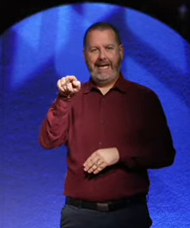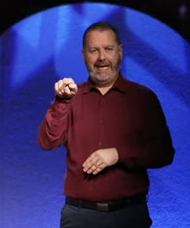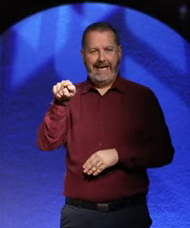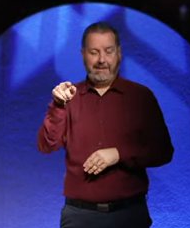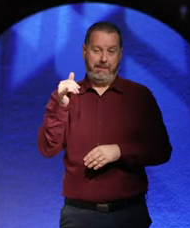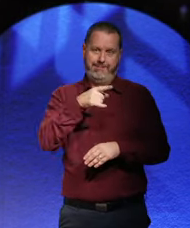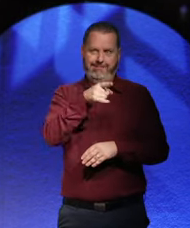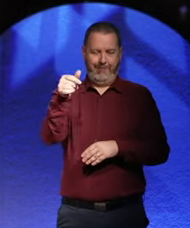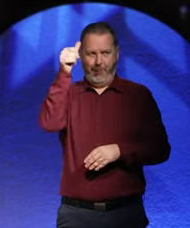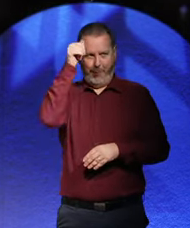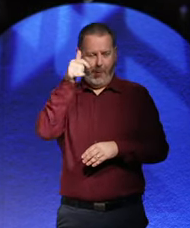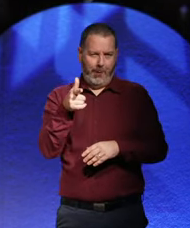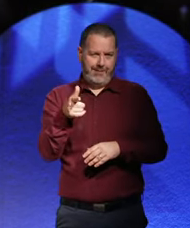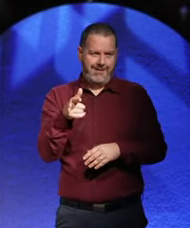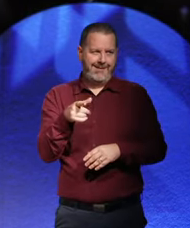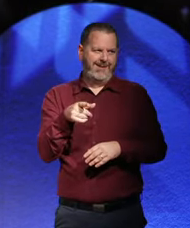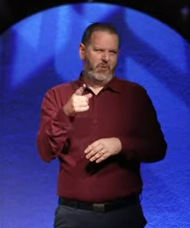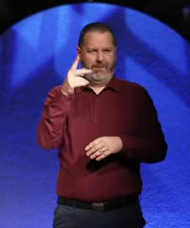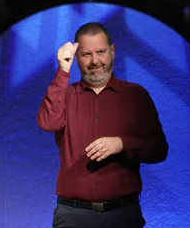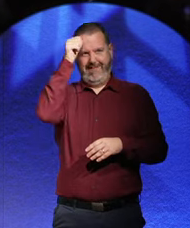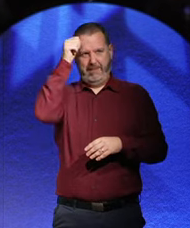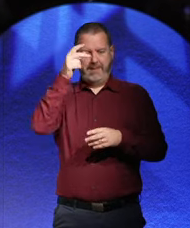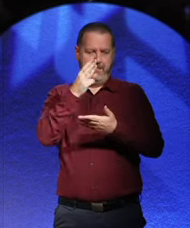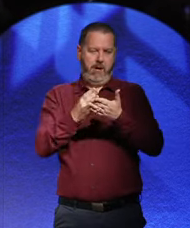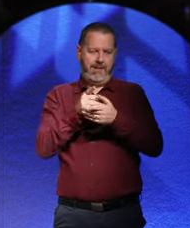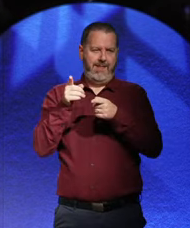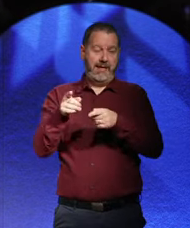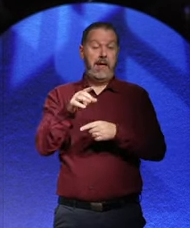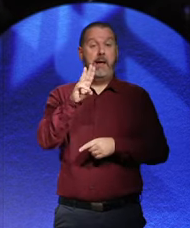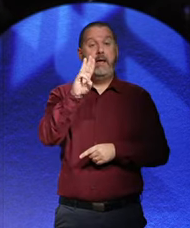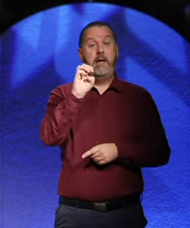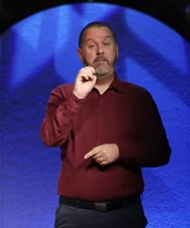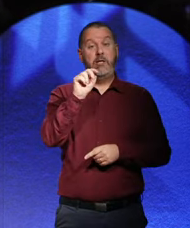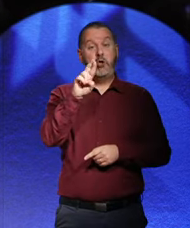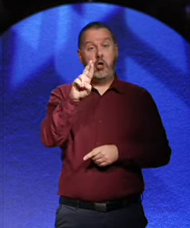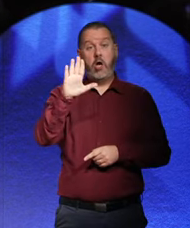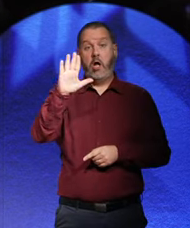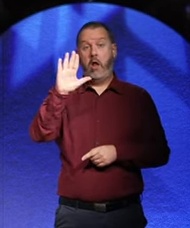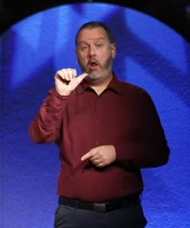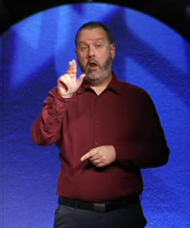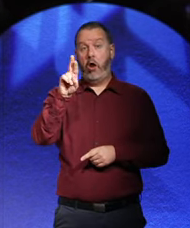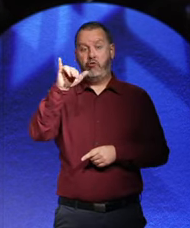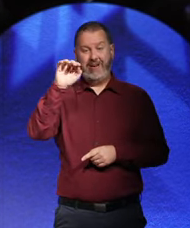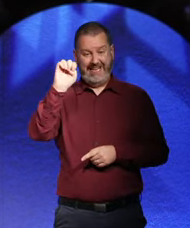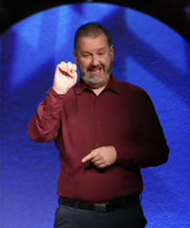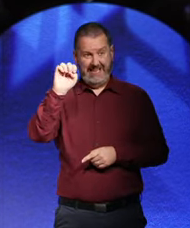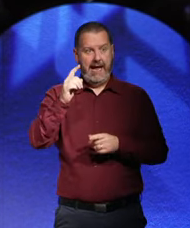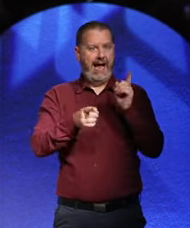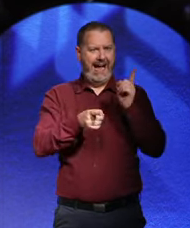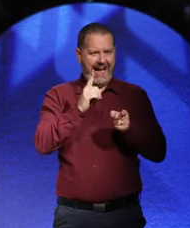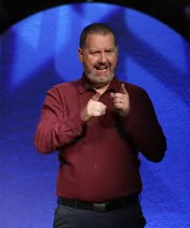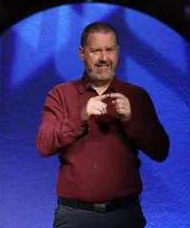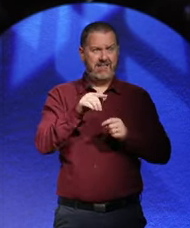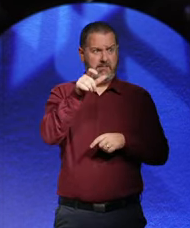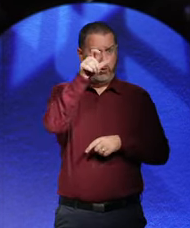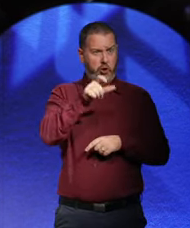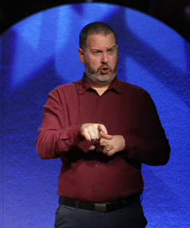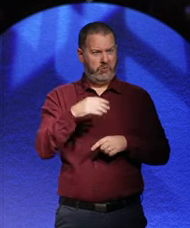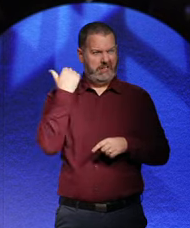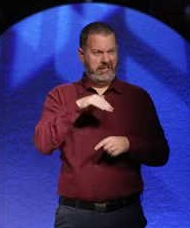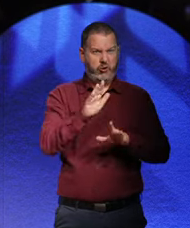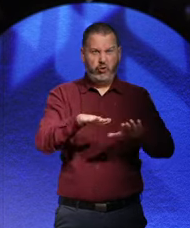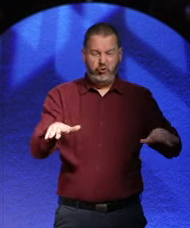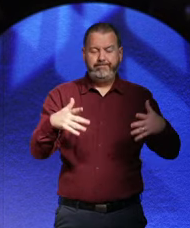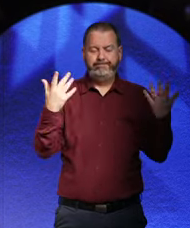alone. It's Peter Lorre as a child killer. Yeah. It's very good. And Hitler hated that